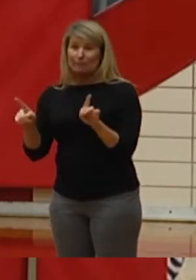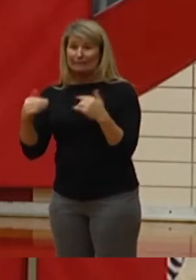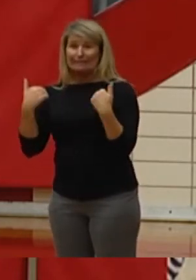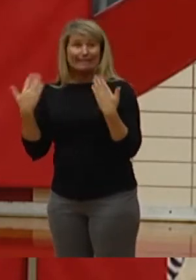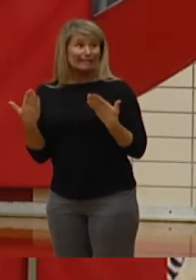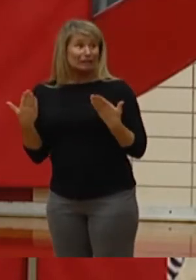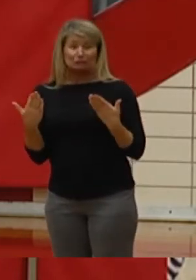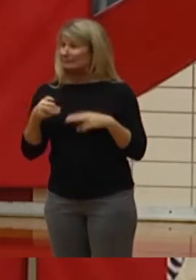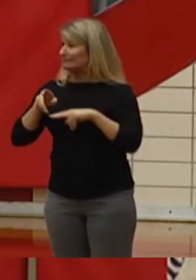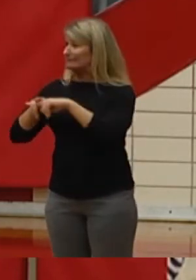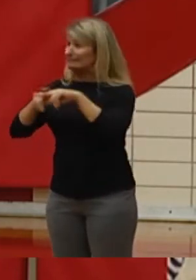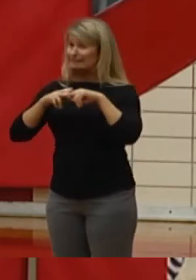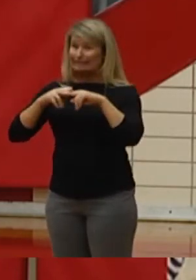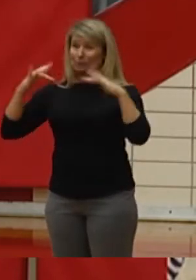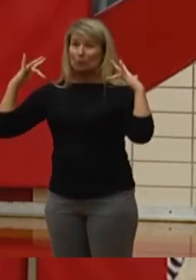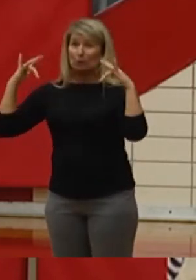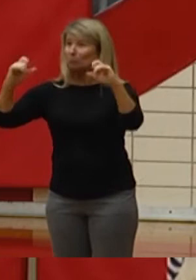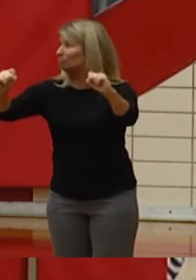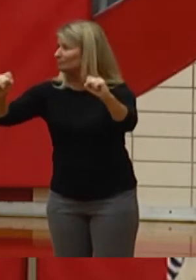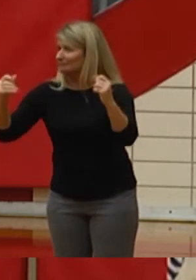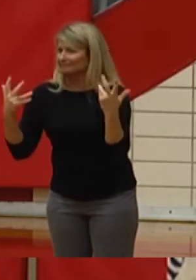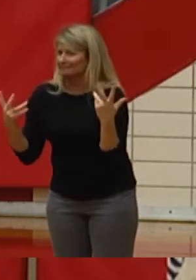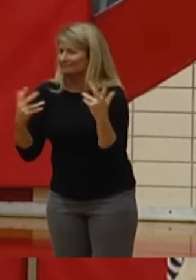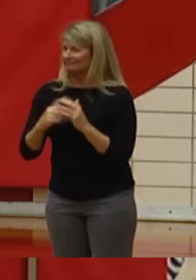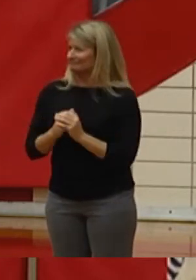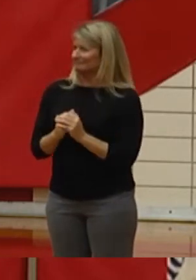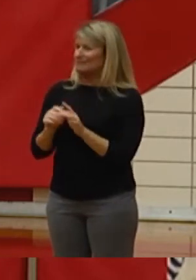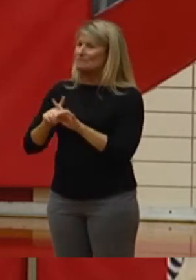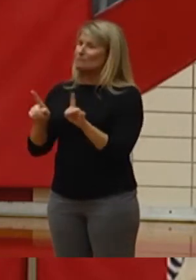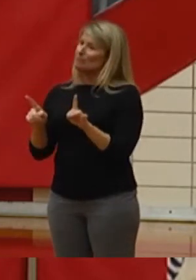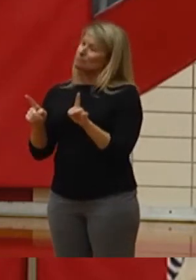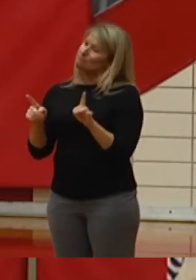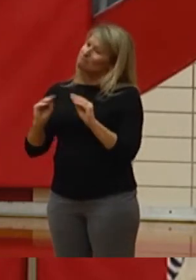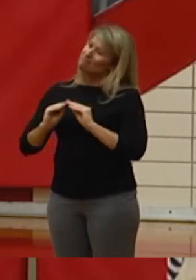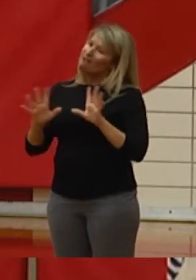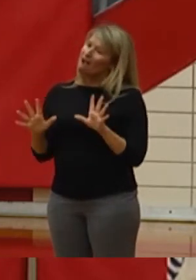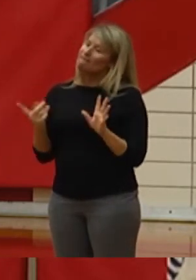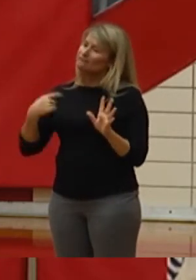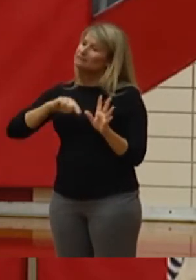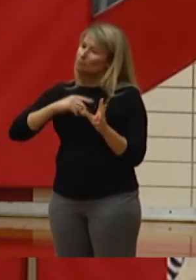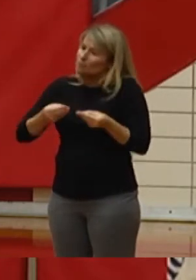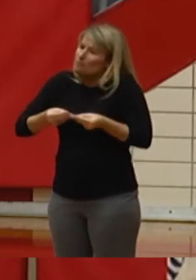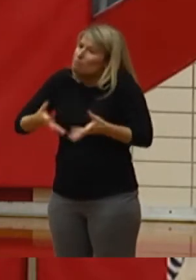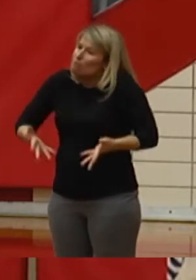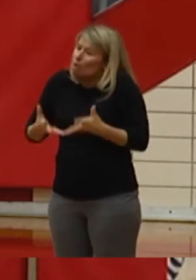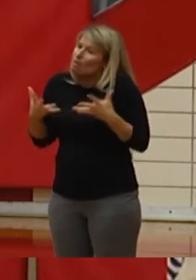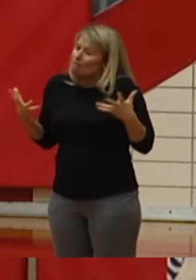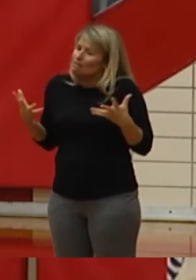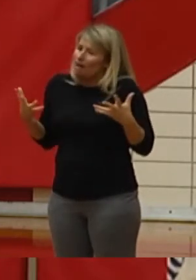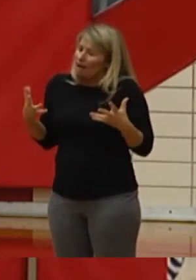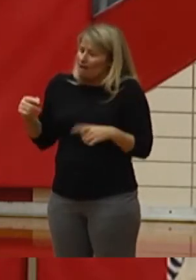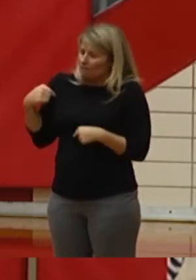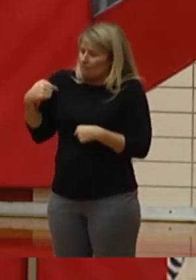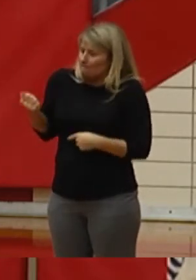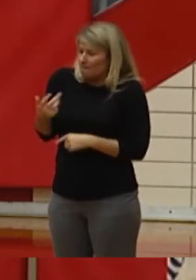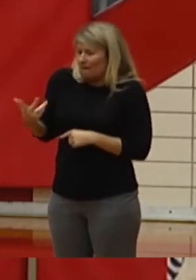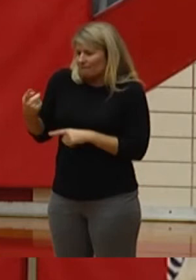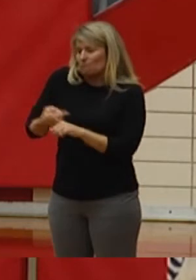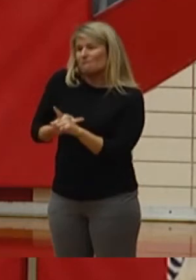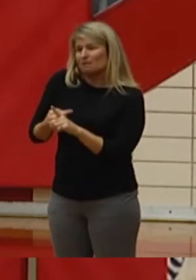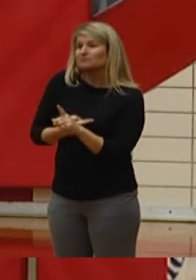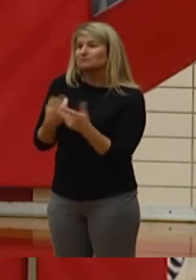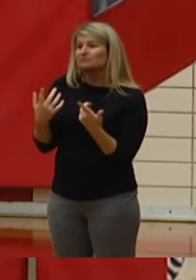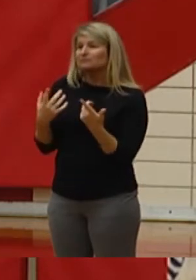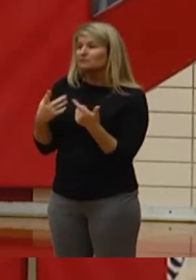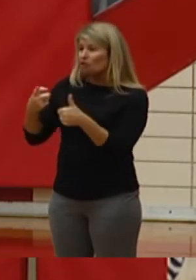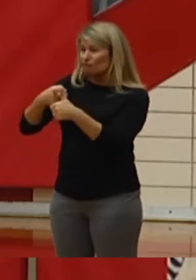seats. And on that note, we obviously lost quite a lot over the past few months, first of which, prom. You know, it's kind of